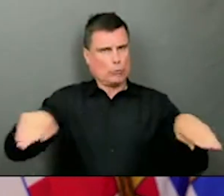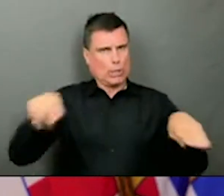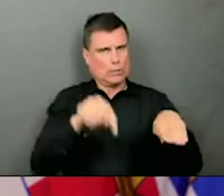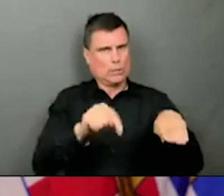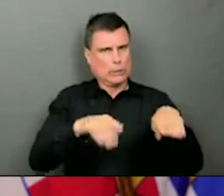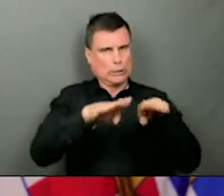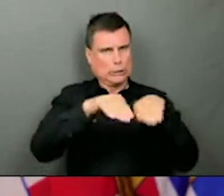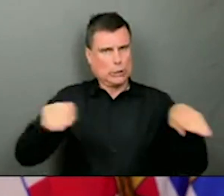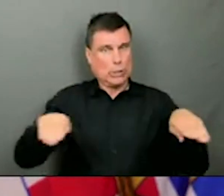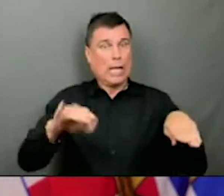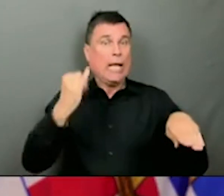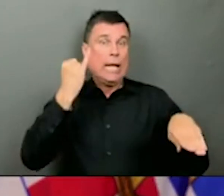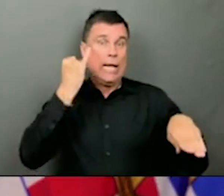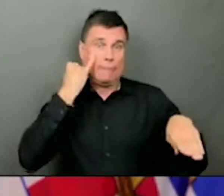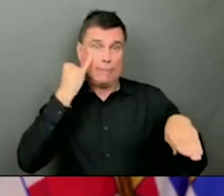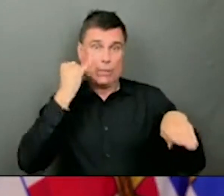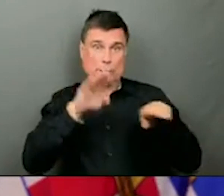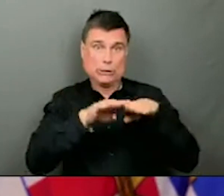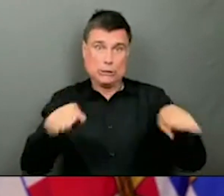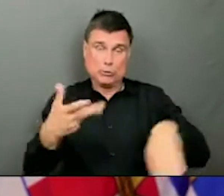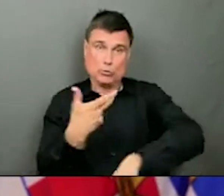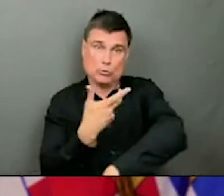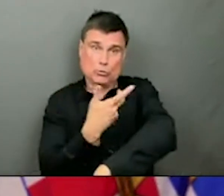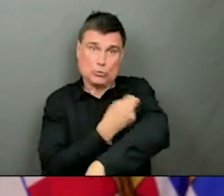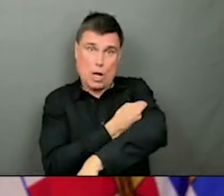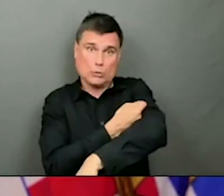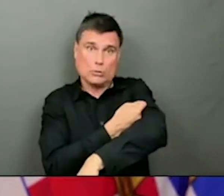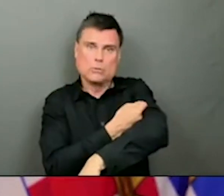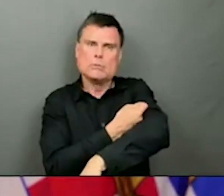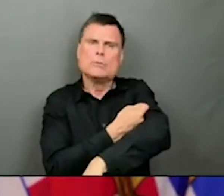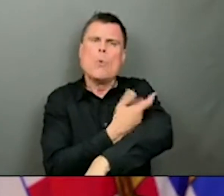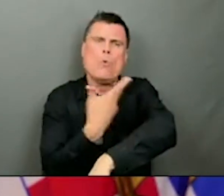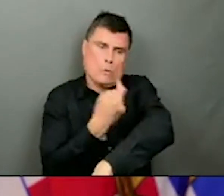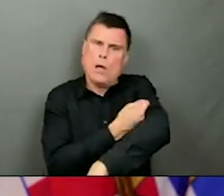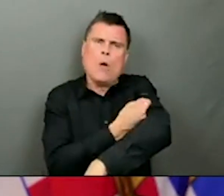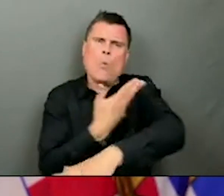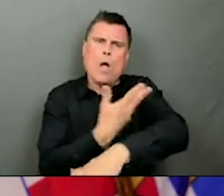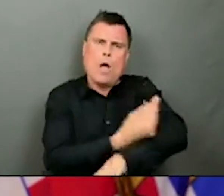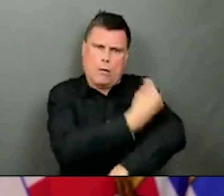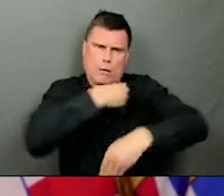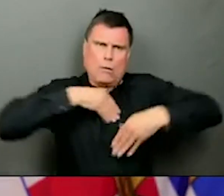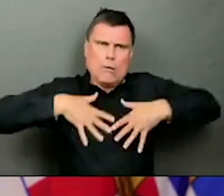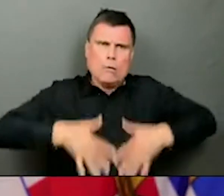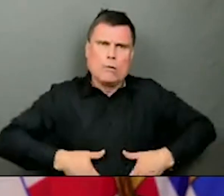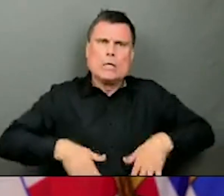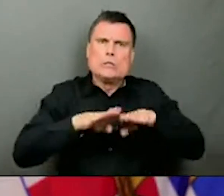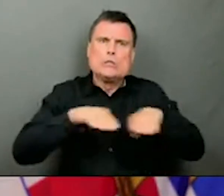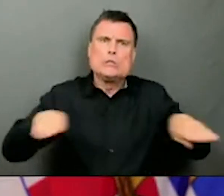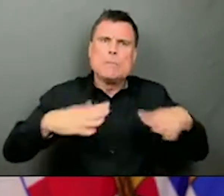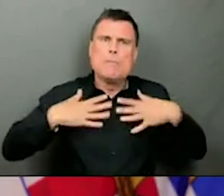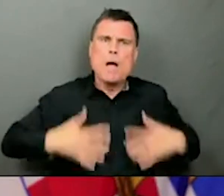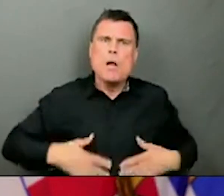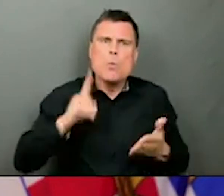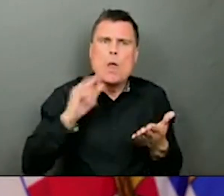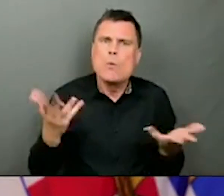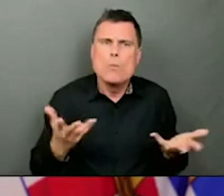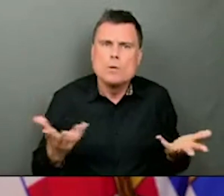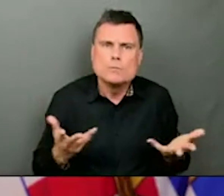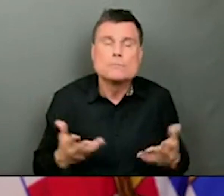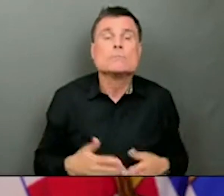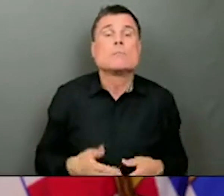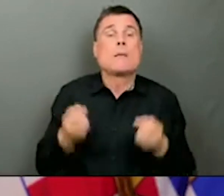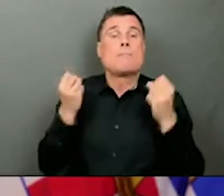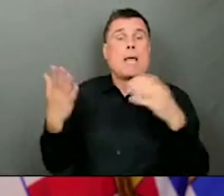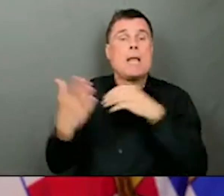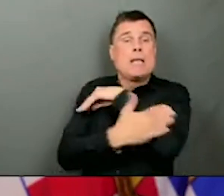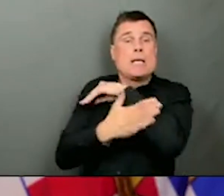where the demographics tend to be younger. And younger people, especially teenagers, are